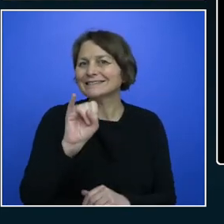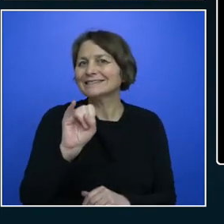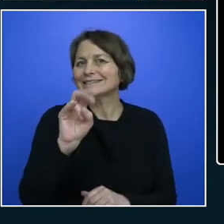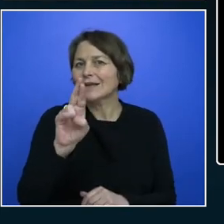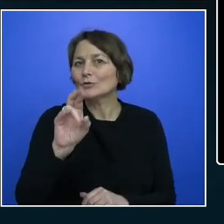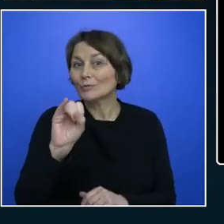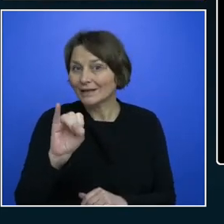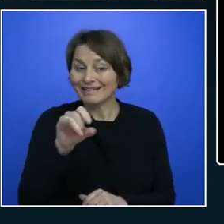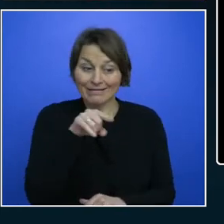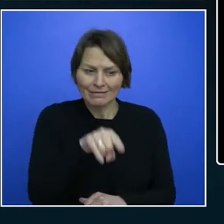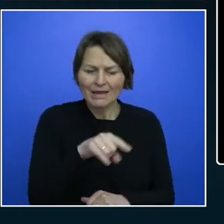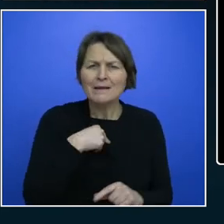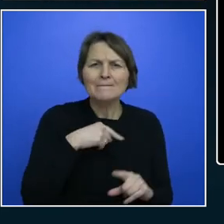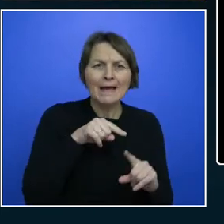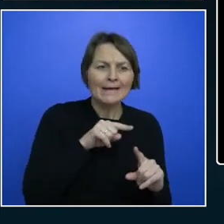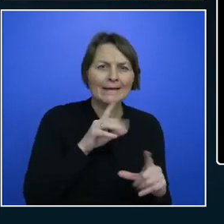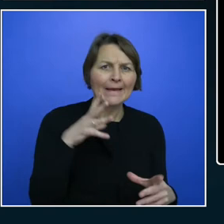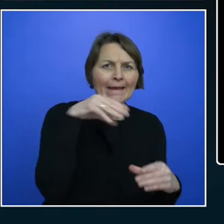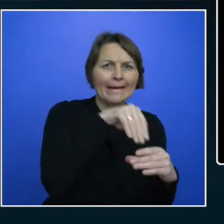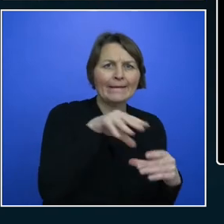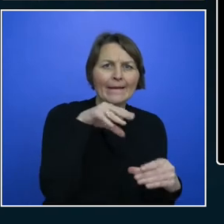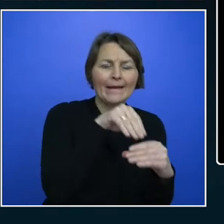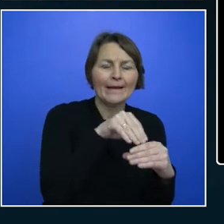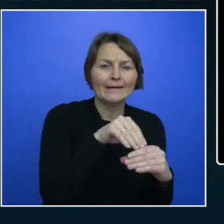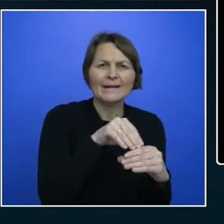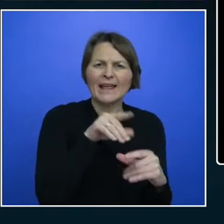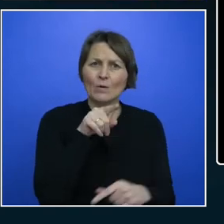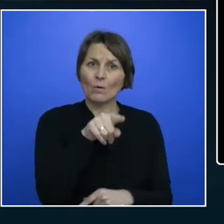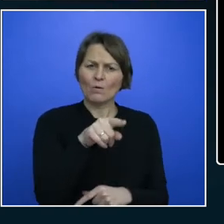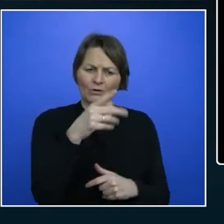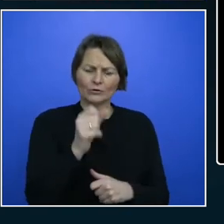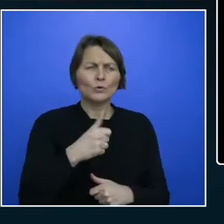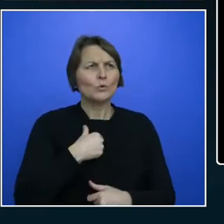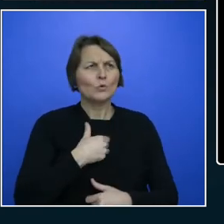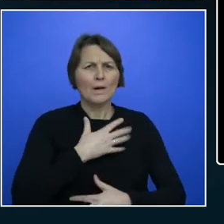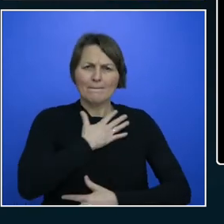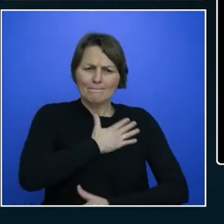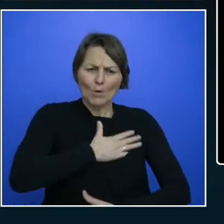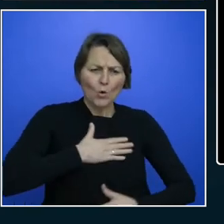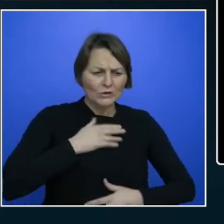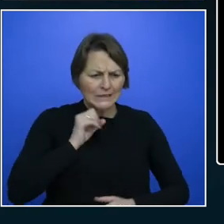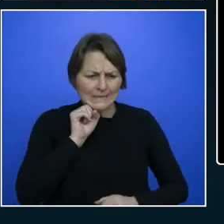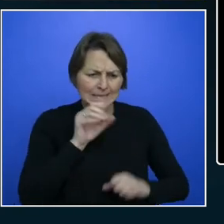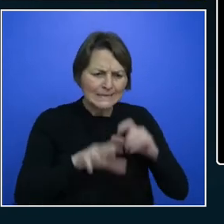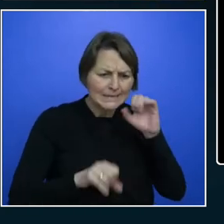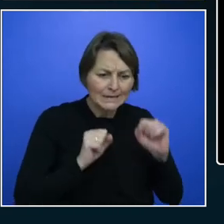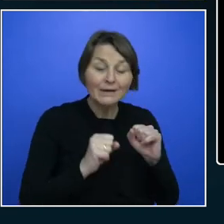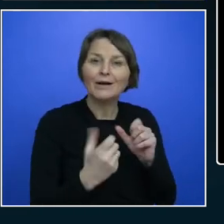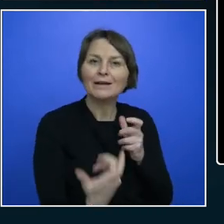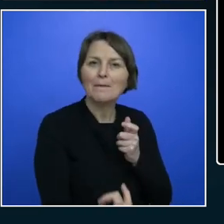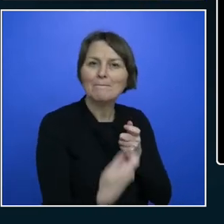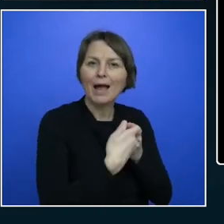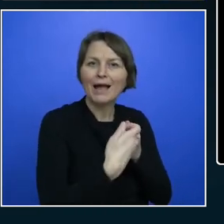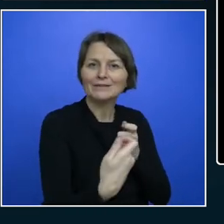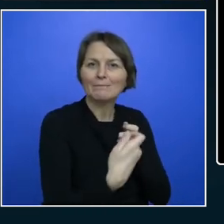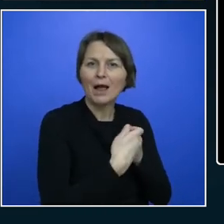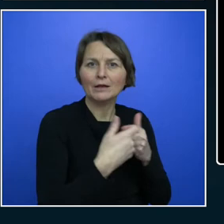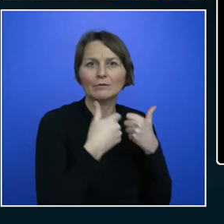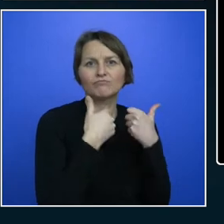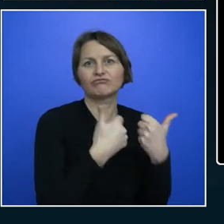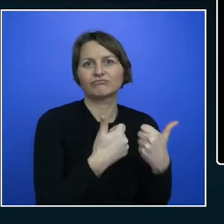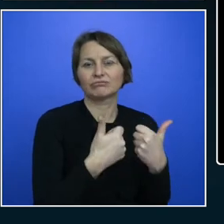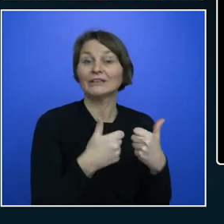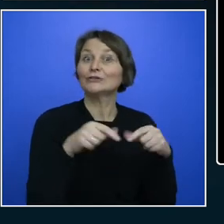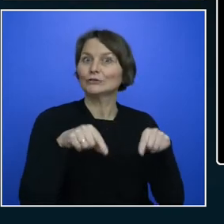their entire experience according to your emotion and your accessibility. So we already see now, software one,